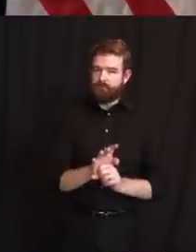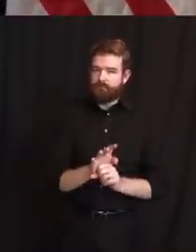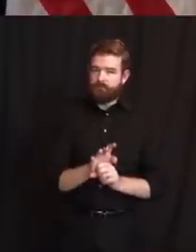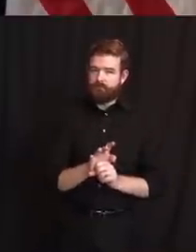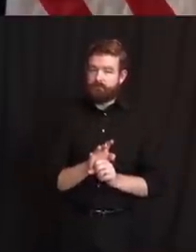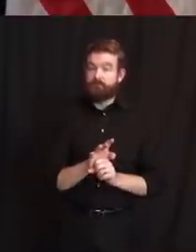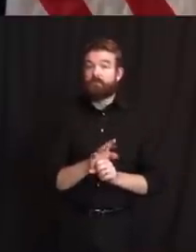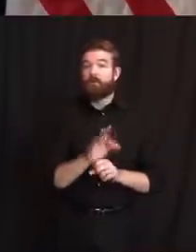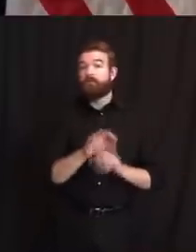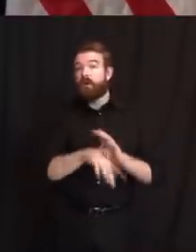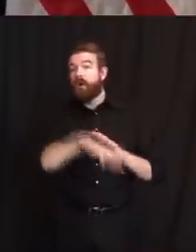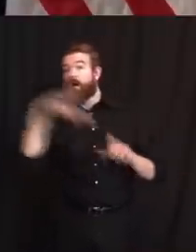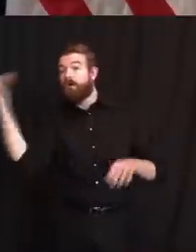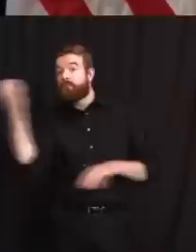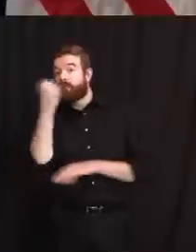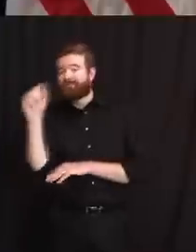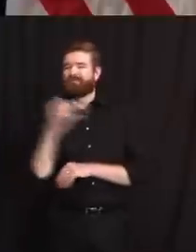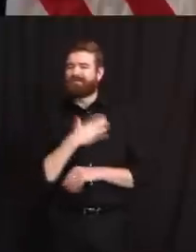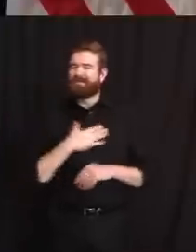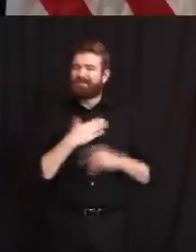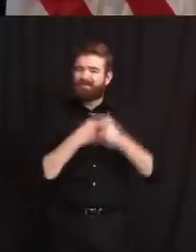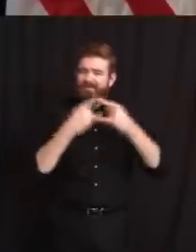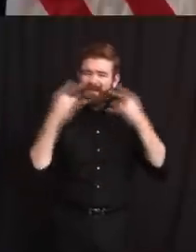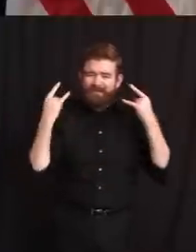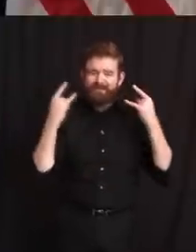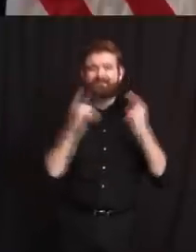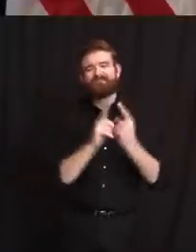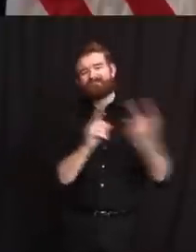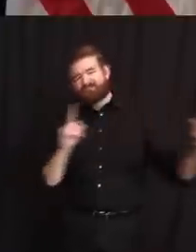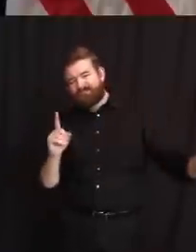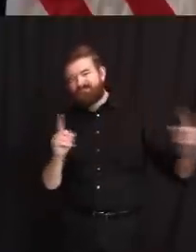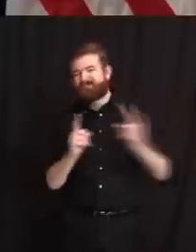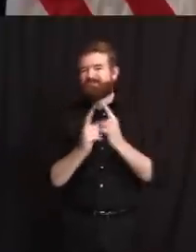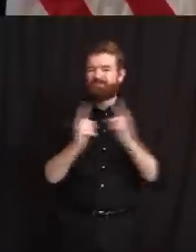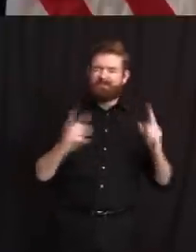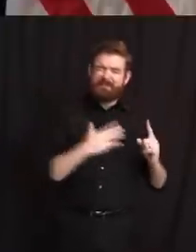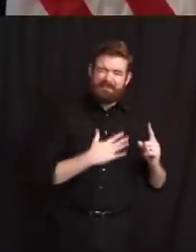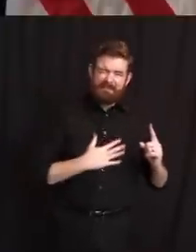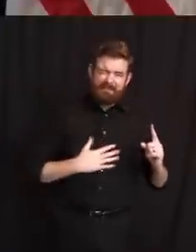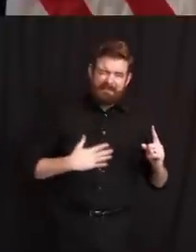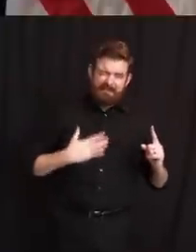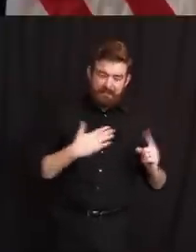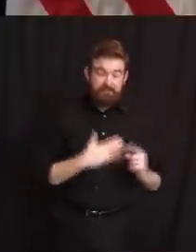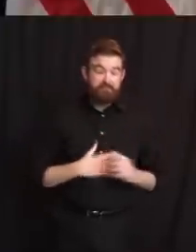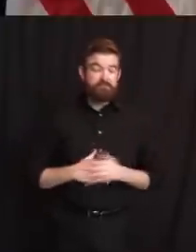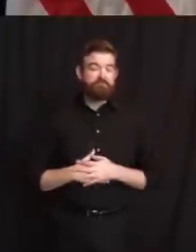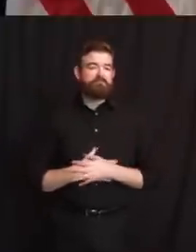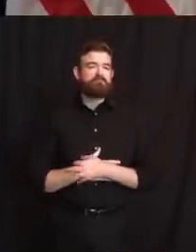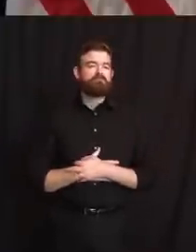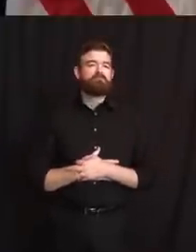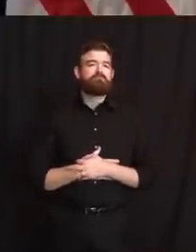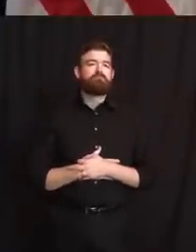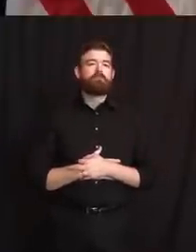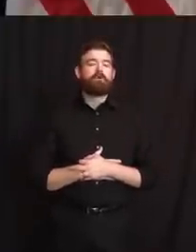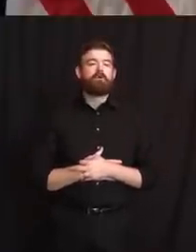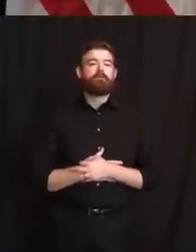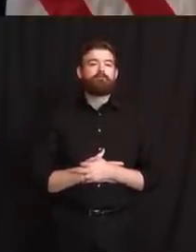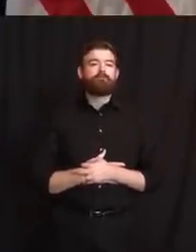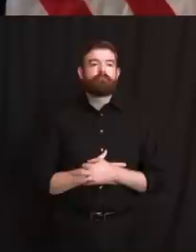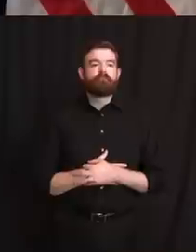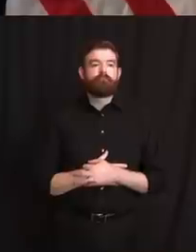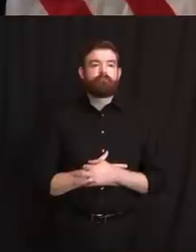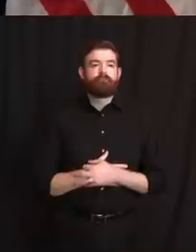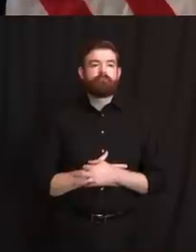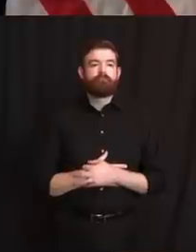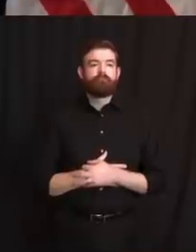something over your face, and try to keep social distancing as best you can. And again, given the gravity of what we're dealing